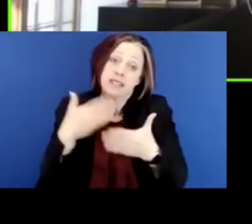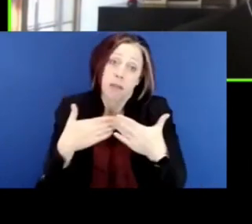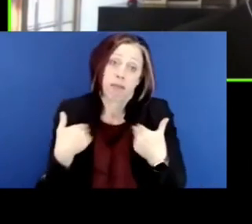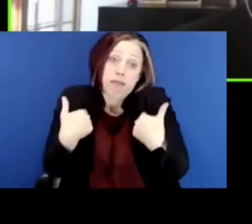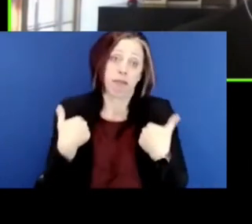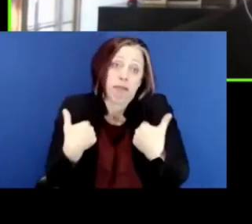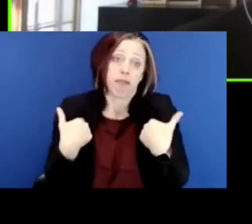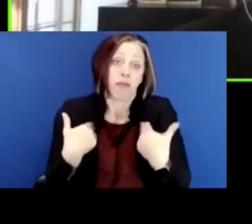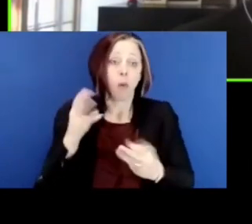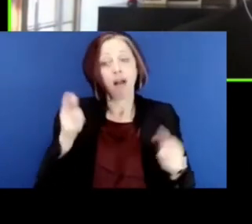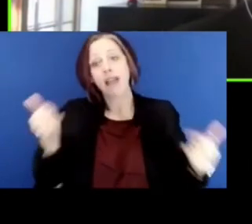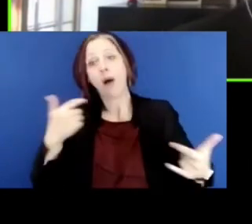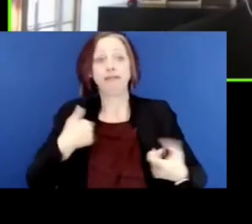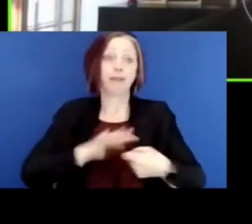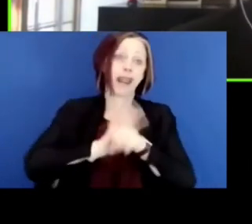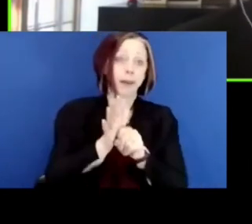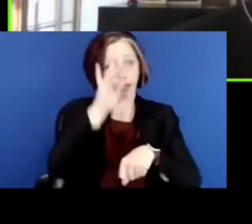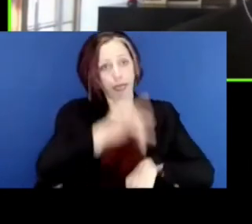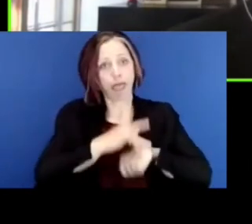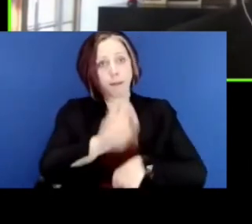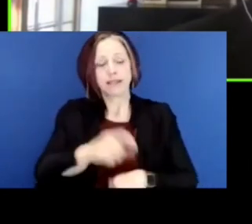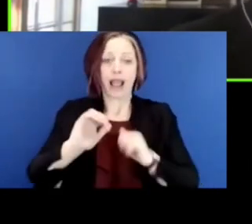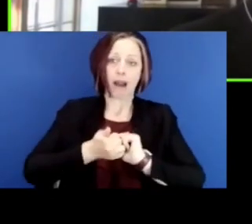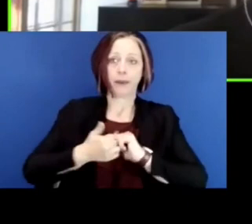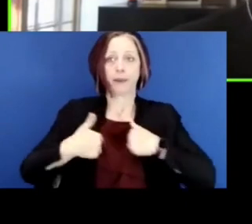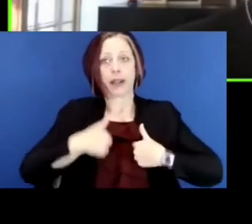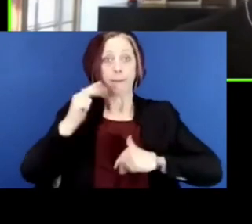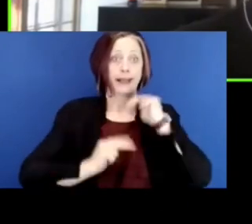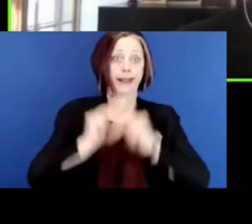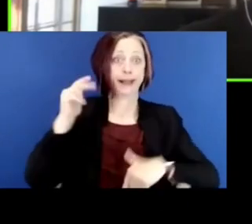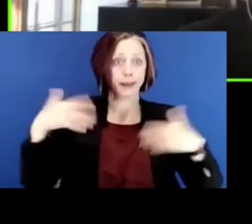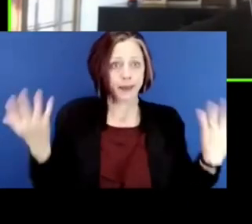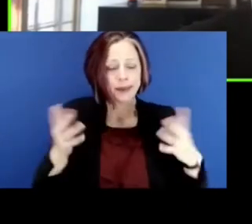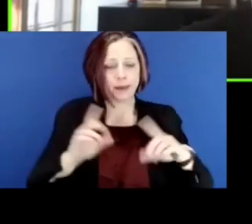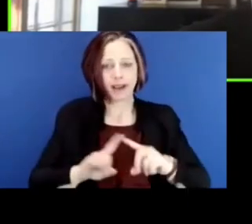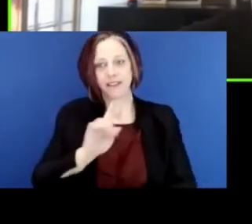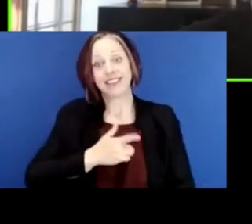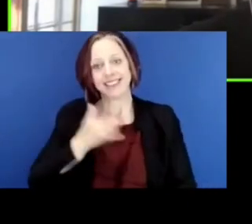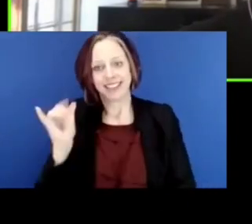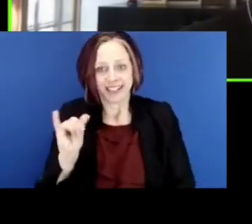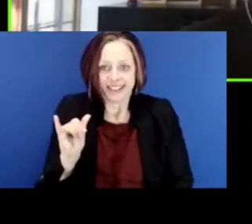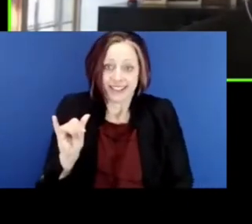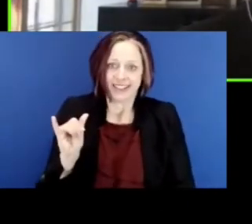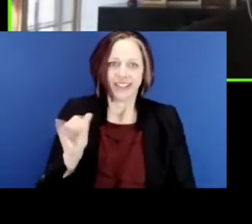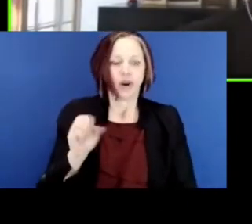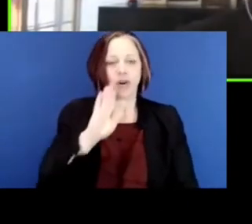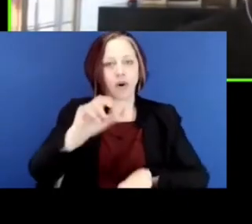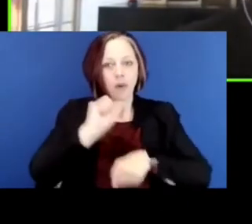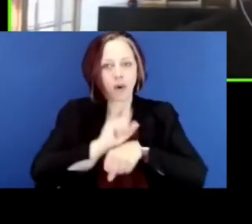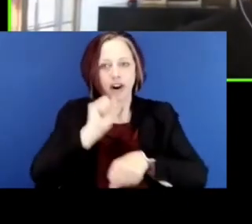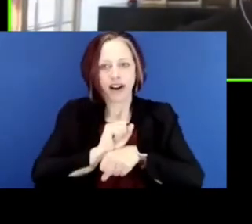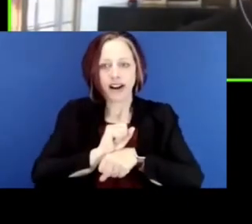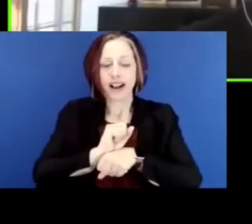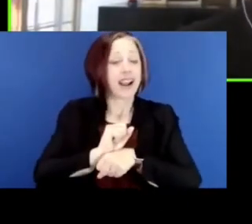saying, well, now we have pandemics to worry about. How do we build? But it feels like your work, and this